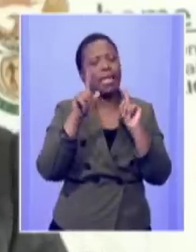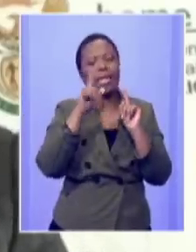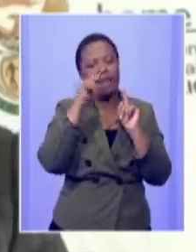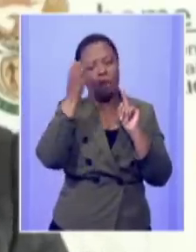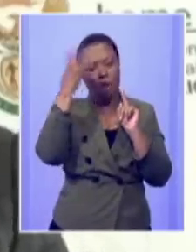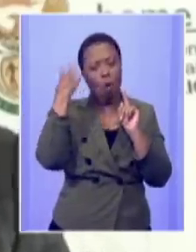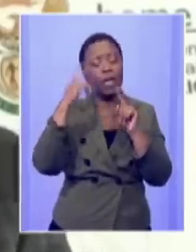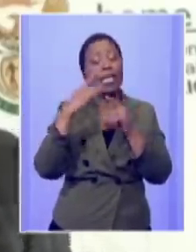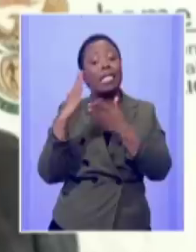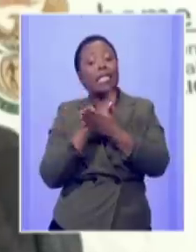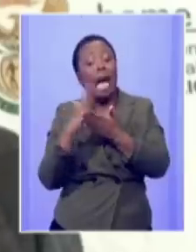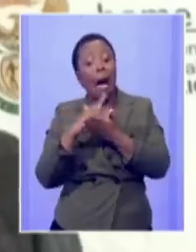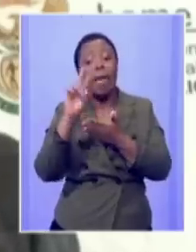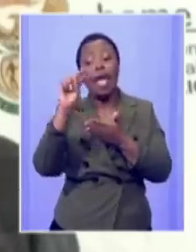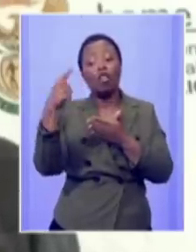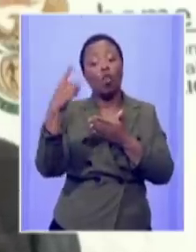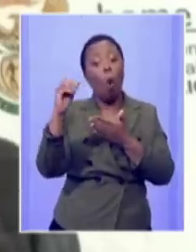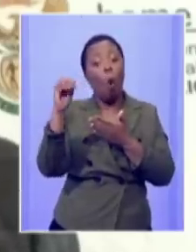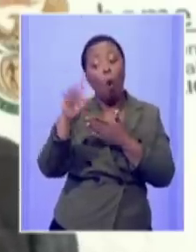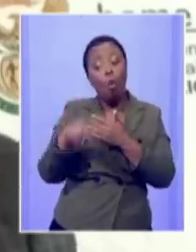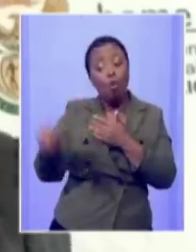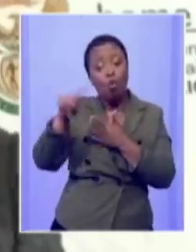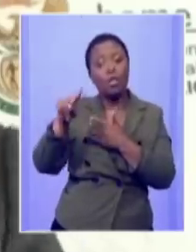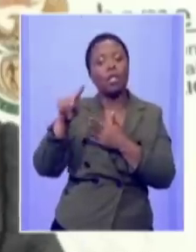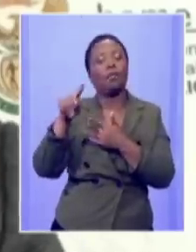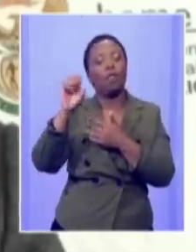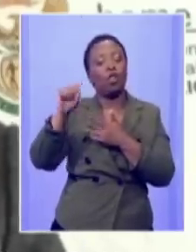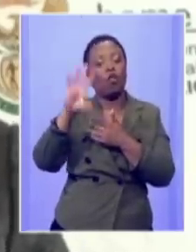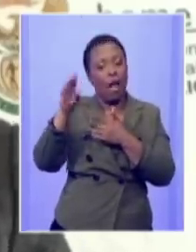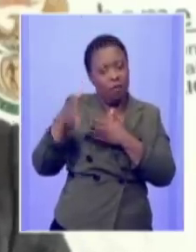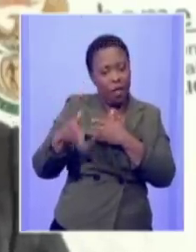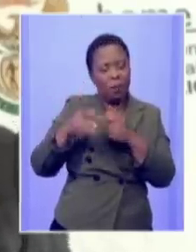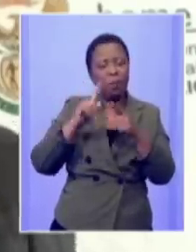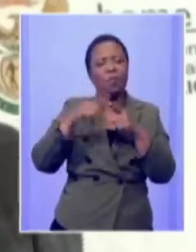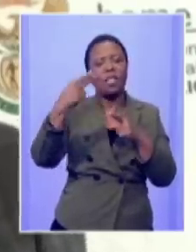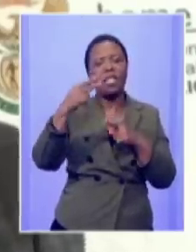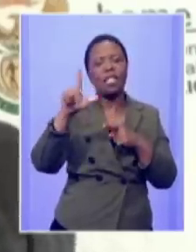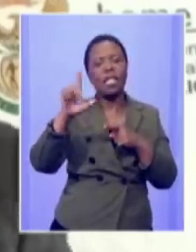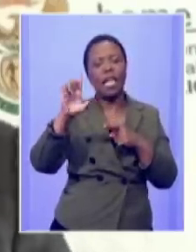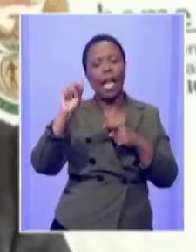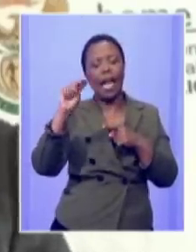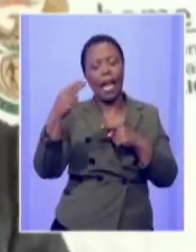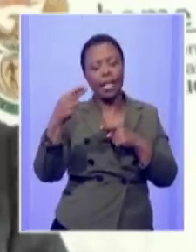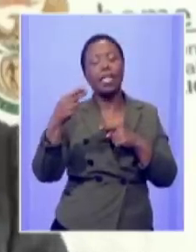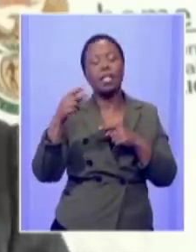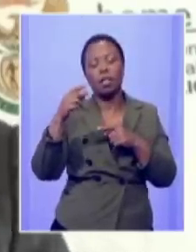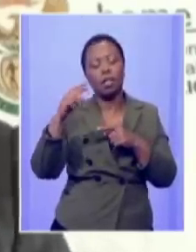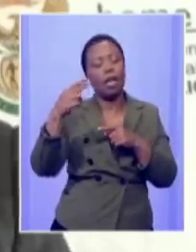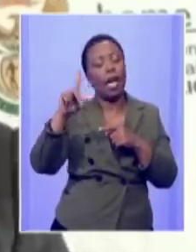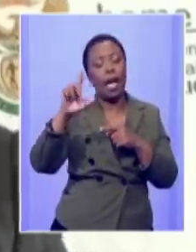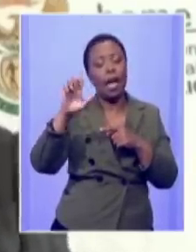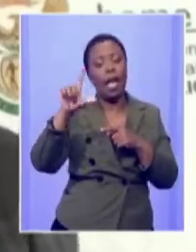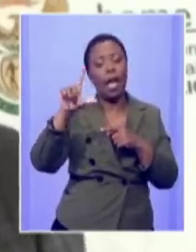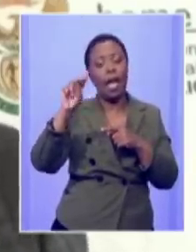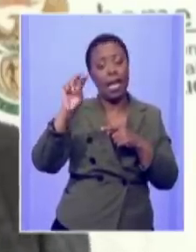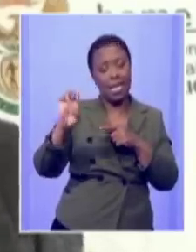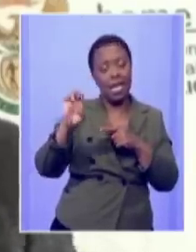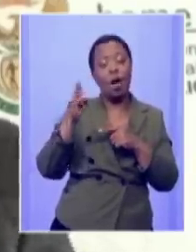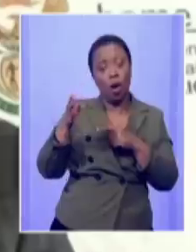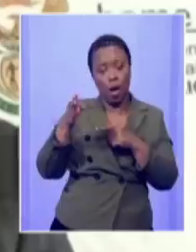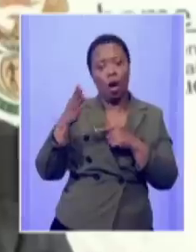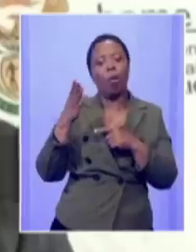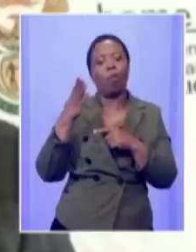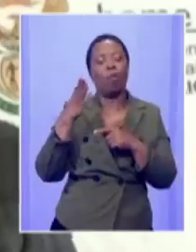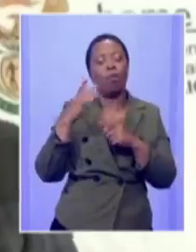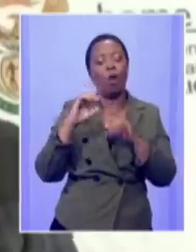ngos in south africa now the helen suzman foundation was one of them when we wake up there is this court action where